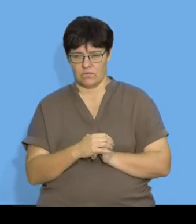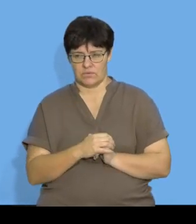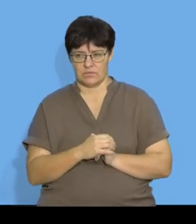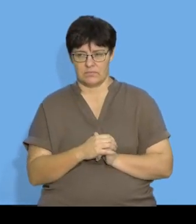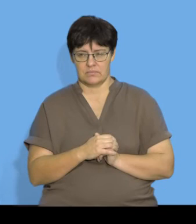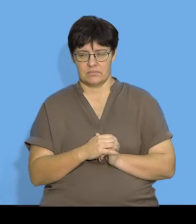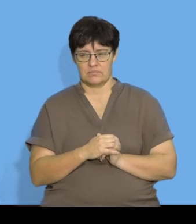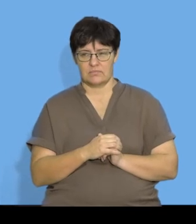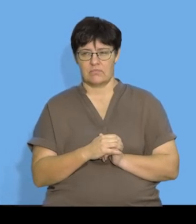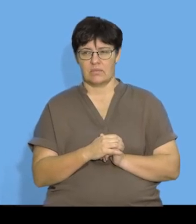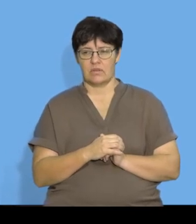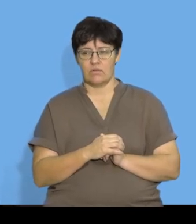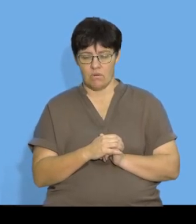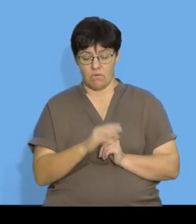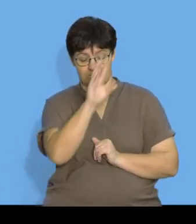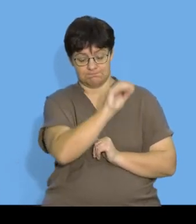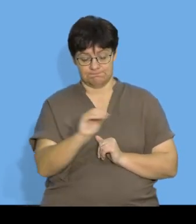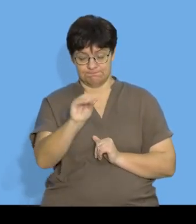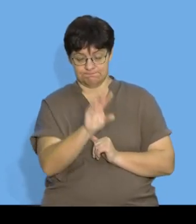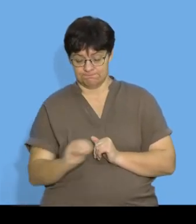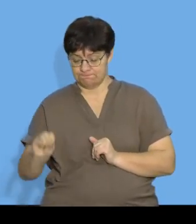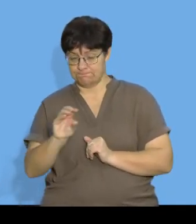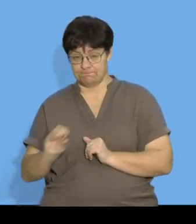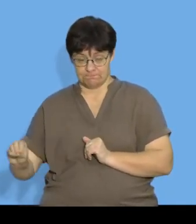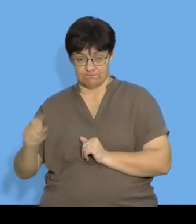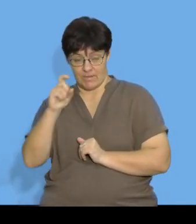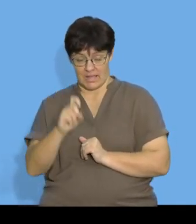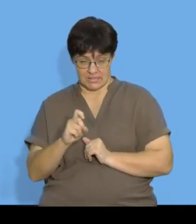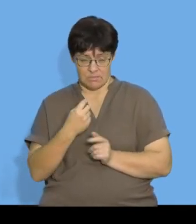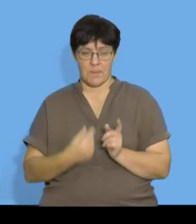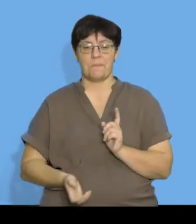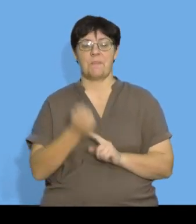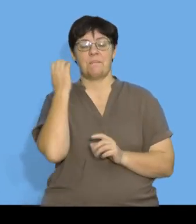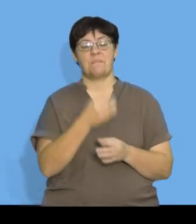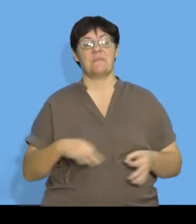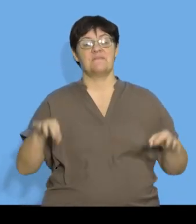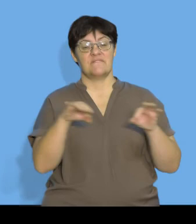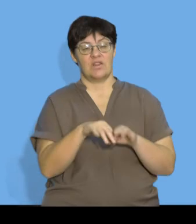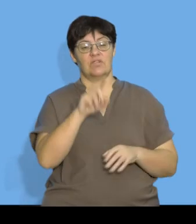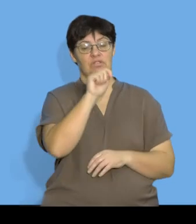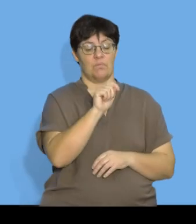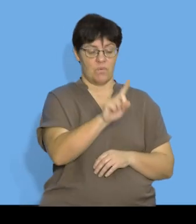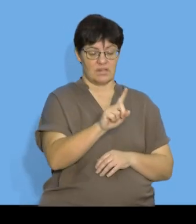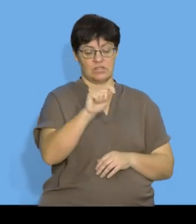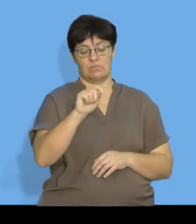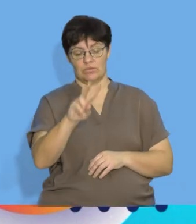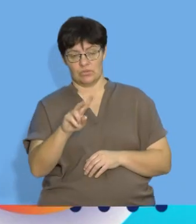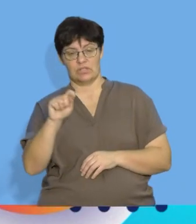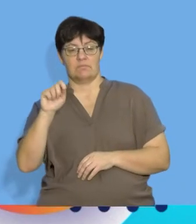substituted in my value for x to find the actual values of term 1 term 2 and term 3